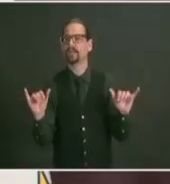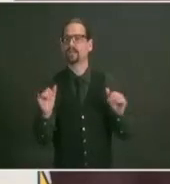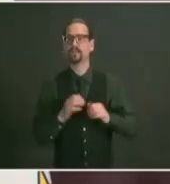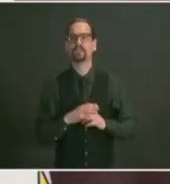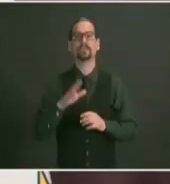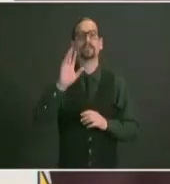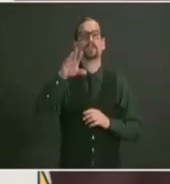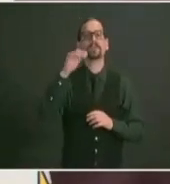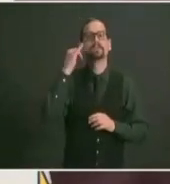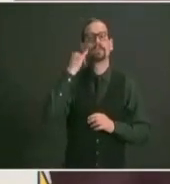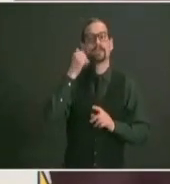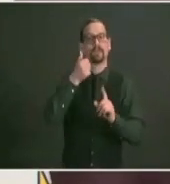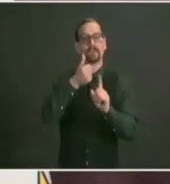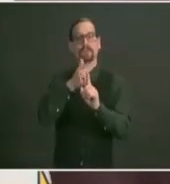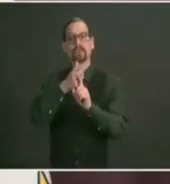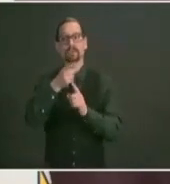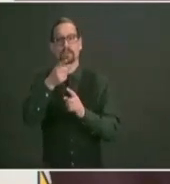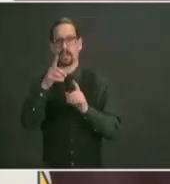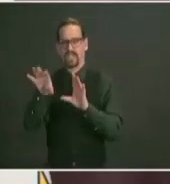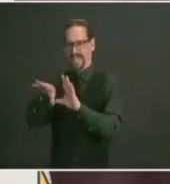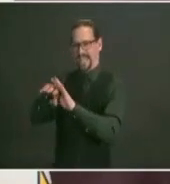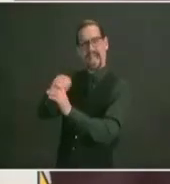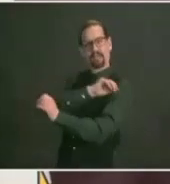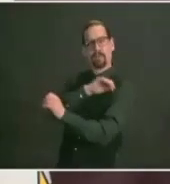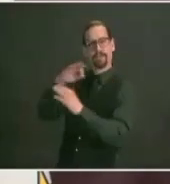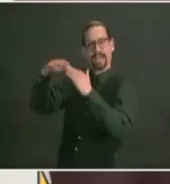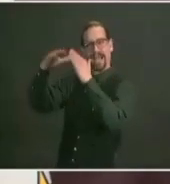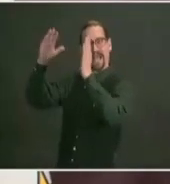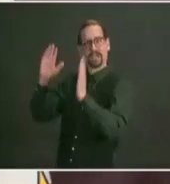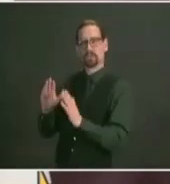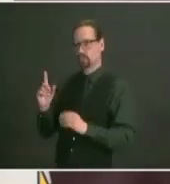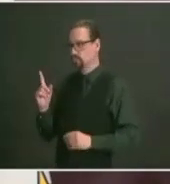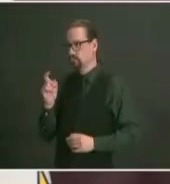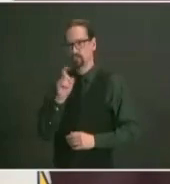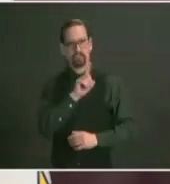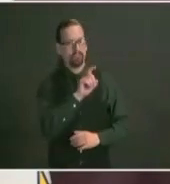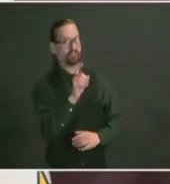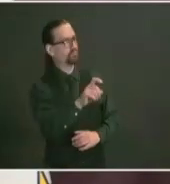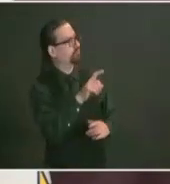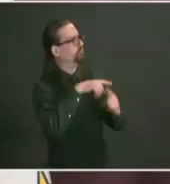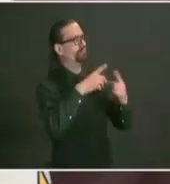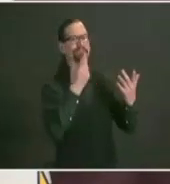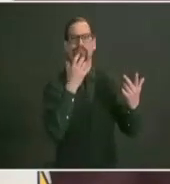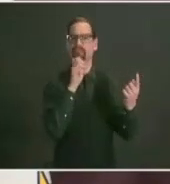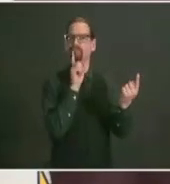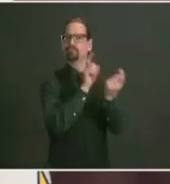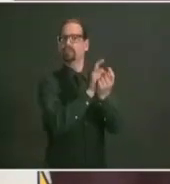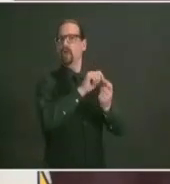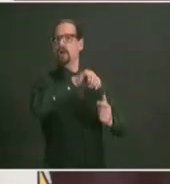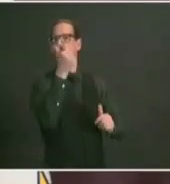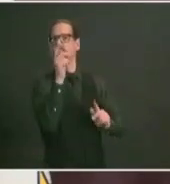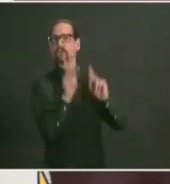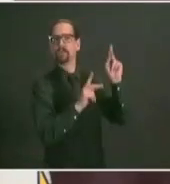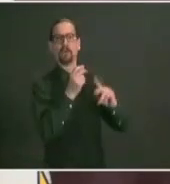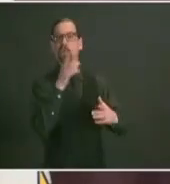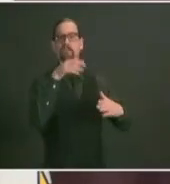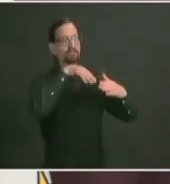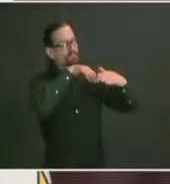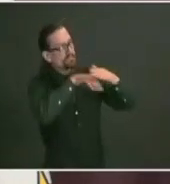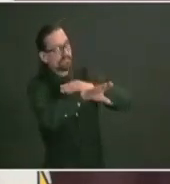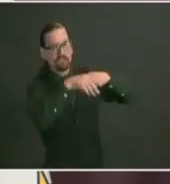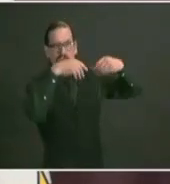people you don't live with please make sure that you are wearing your mask and make sure that you're wearing a high